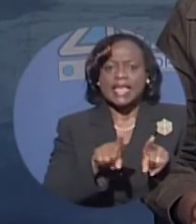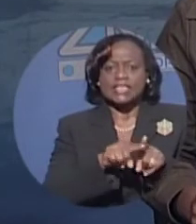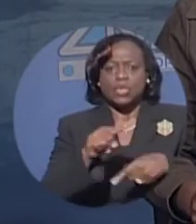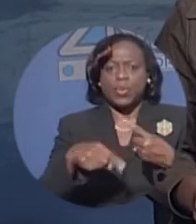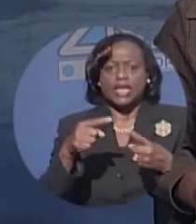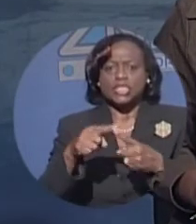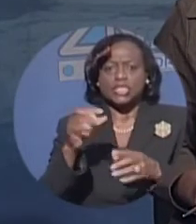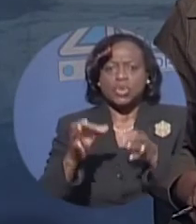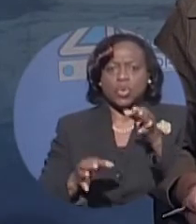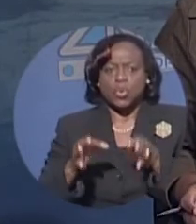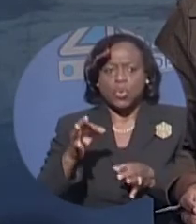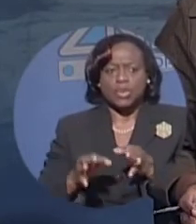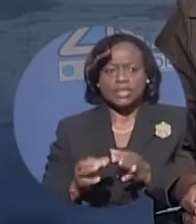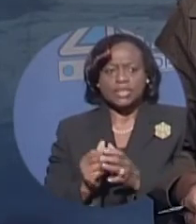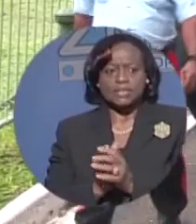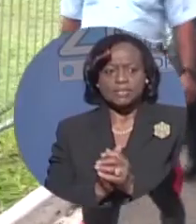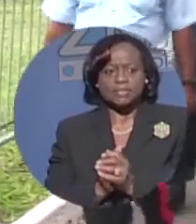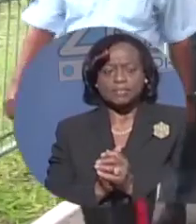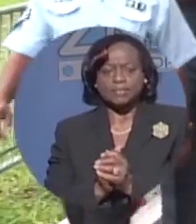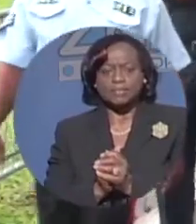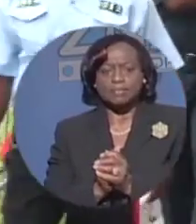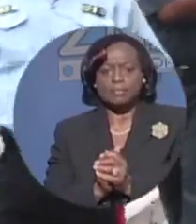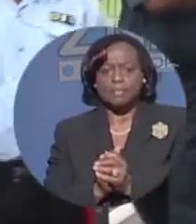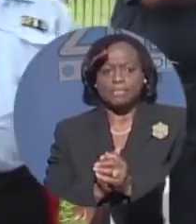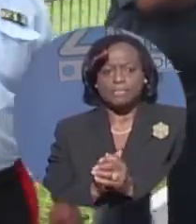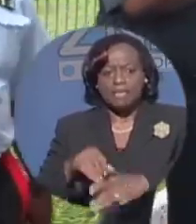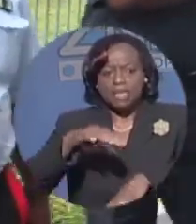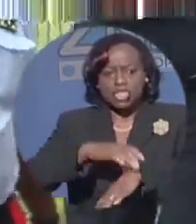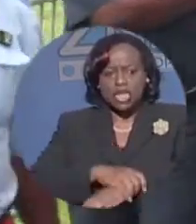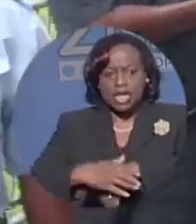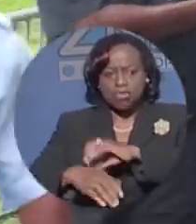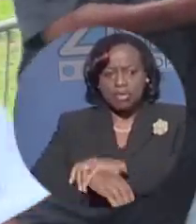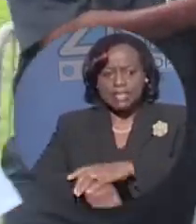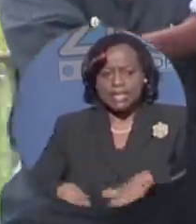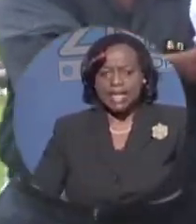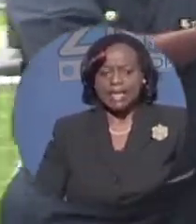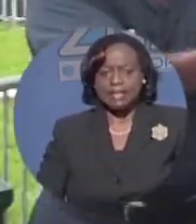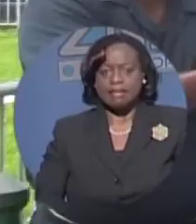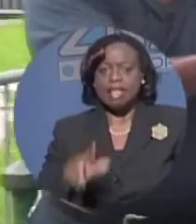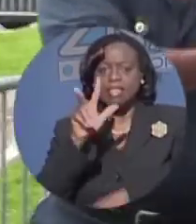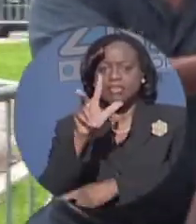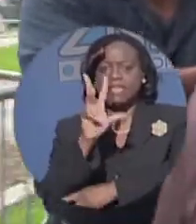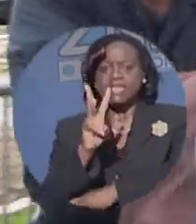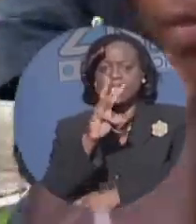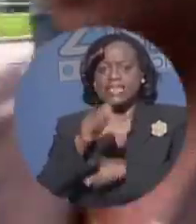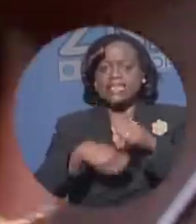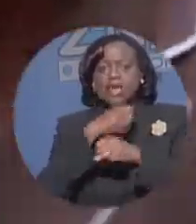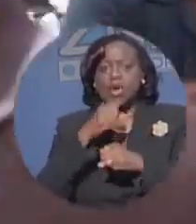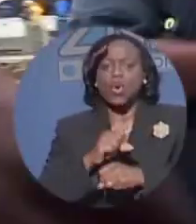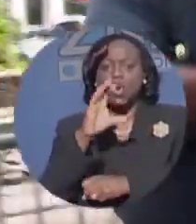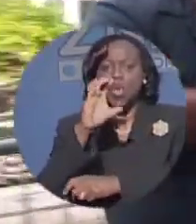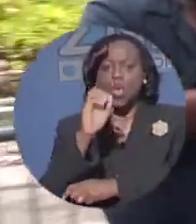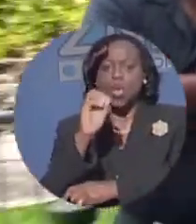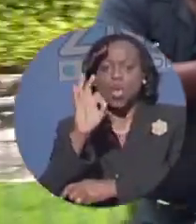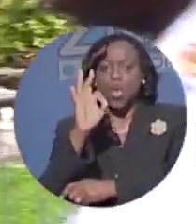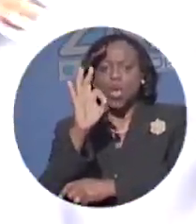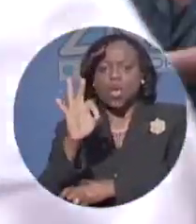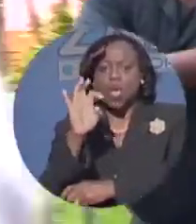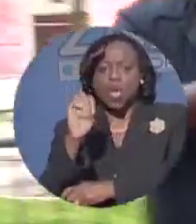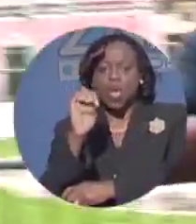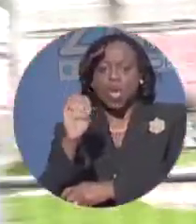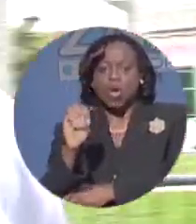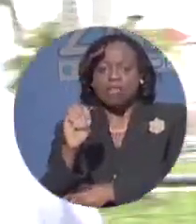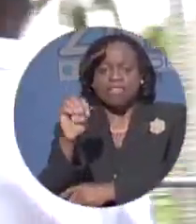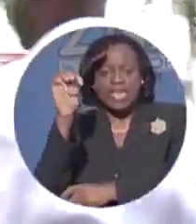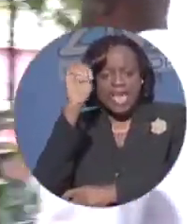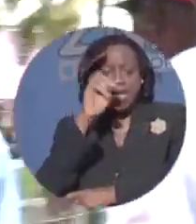Farron Kerry picks up the story. Shockled at the wrists and ankles, 36-year-old Coffey Edward Goodman, also known as Elvado